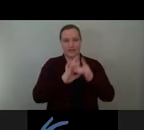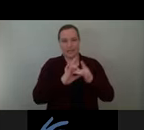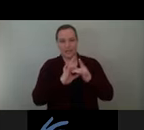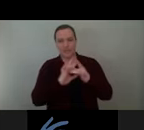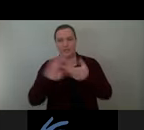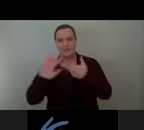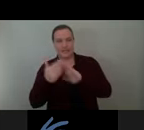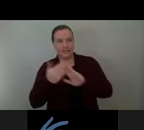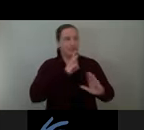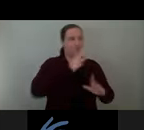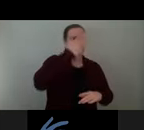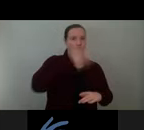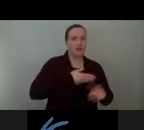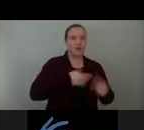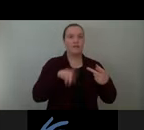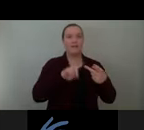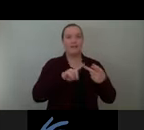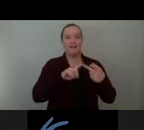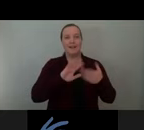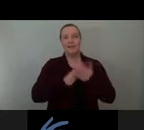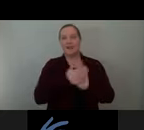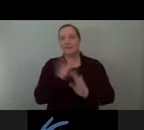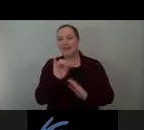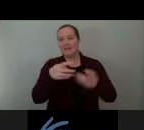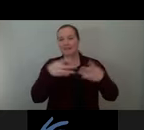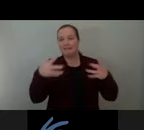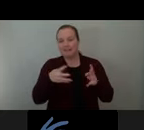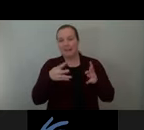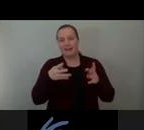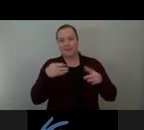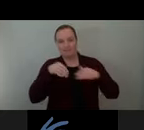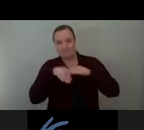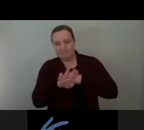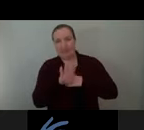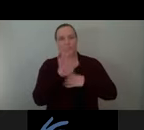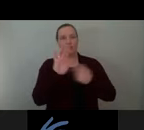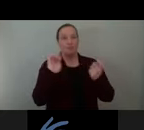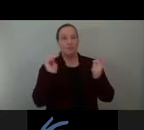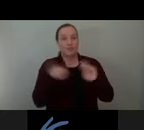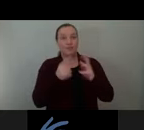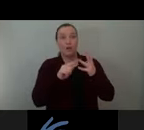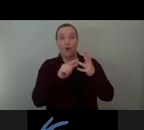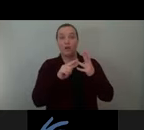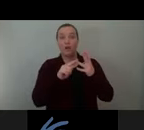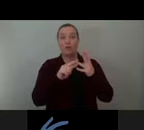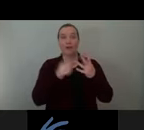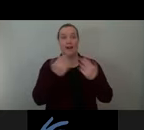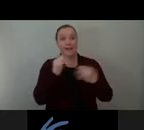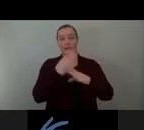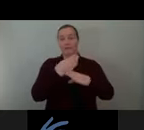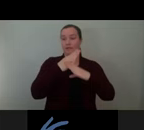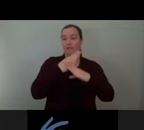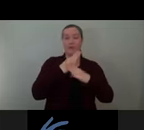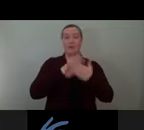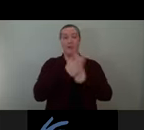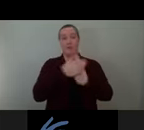gateway, transform it into an opportunity and work from the existing condition to propose something that's going to be enriched.